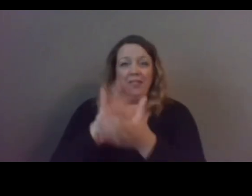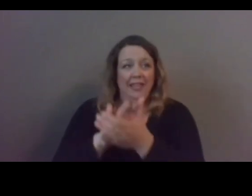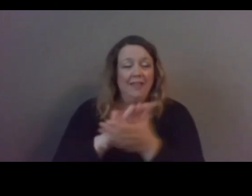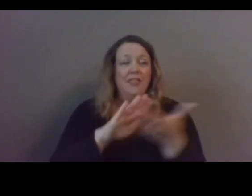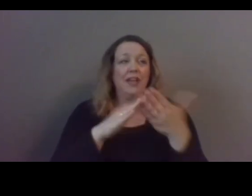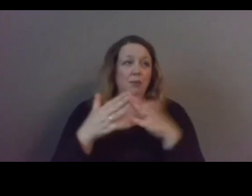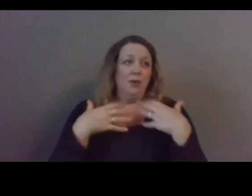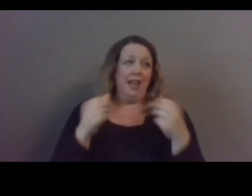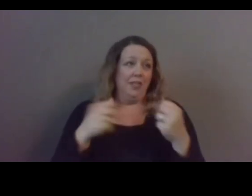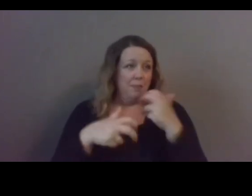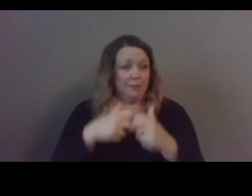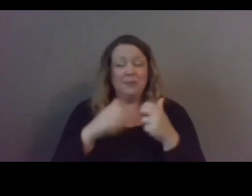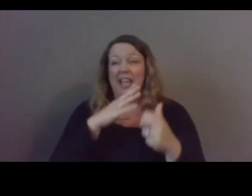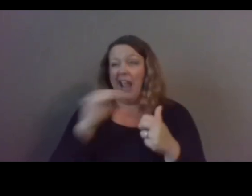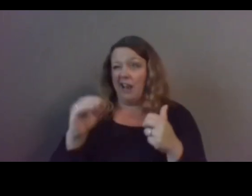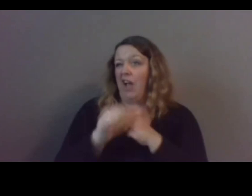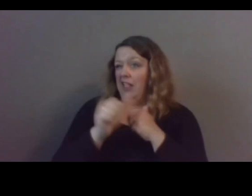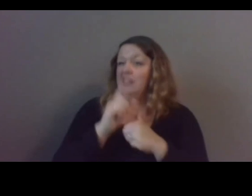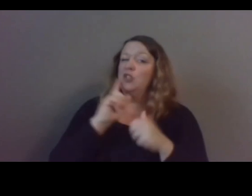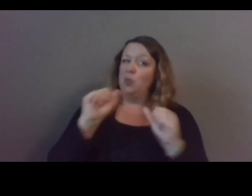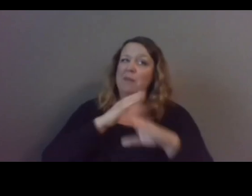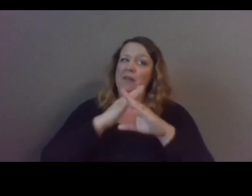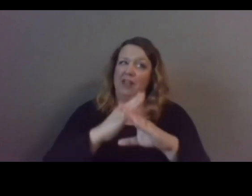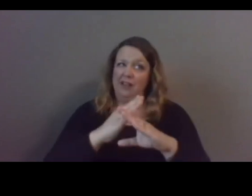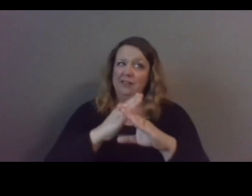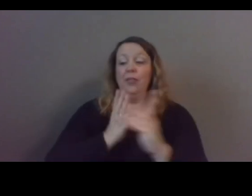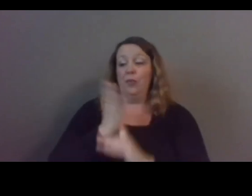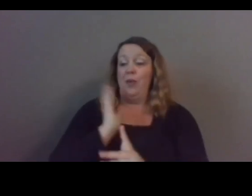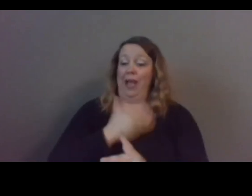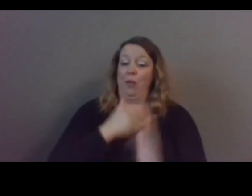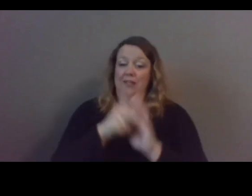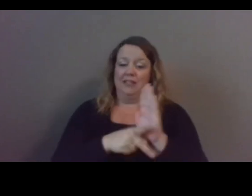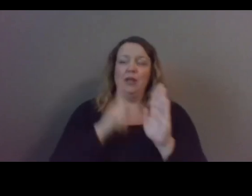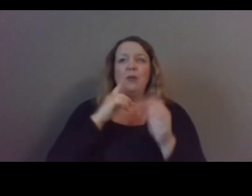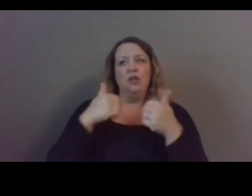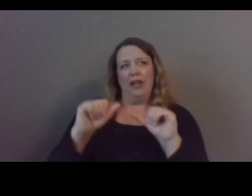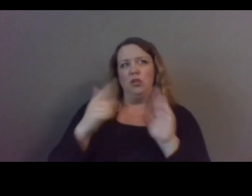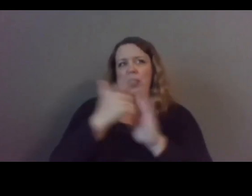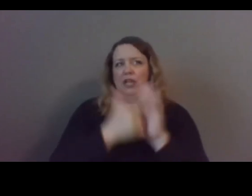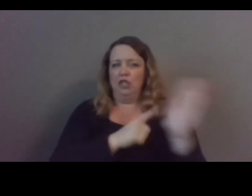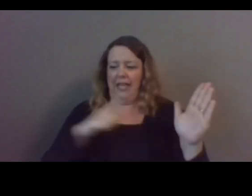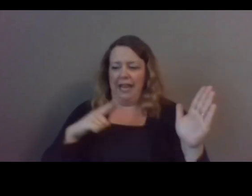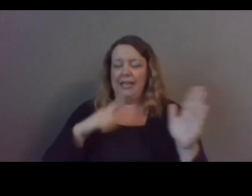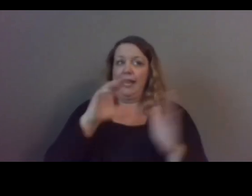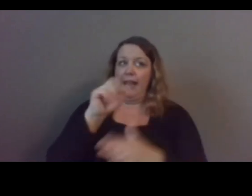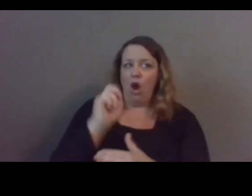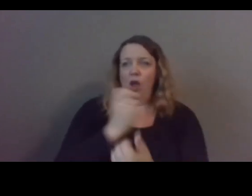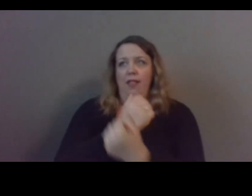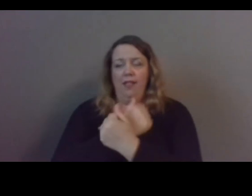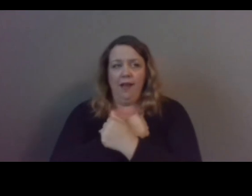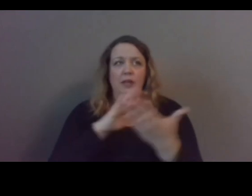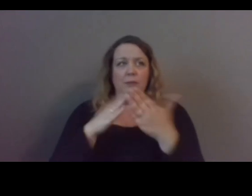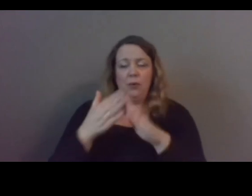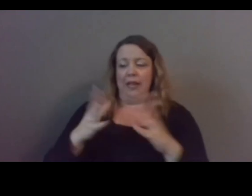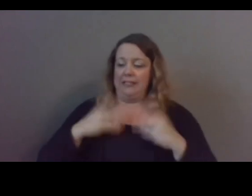preventable and through our policy priorities we're attempting to legislate care and love and community and acceptance for